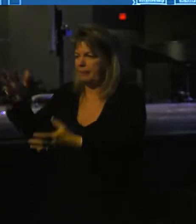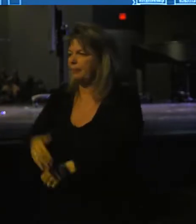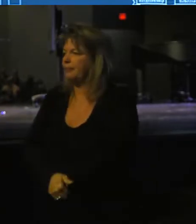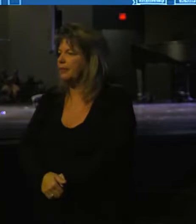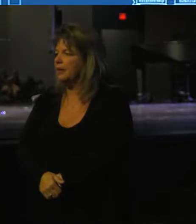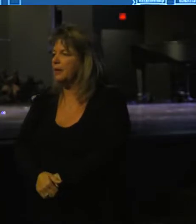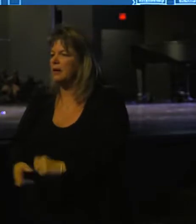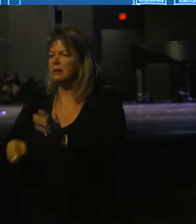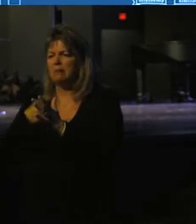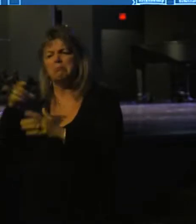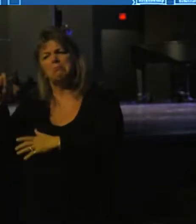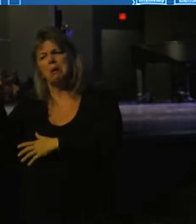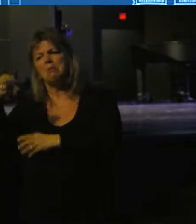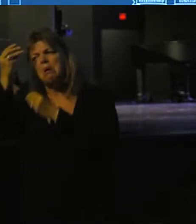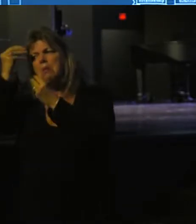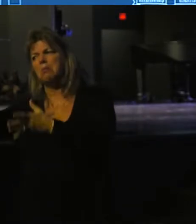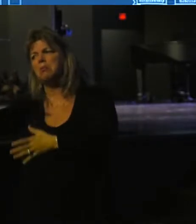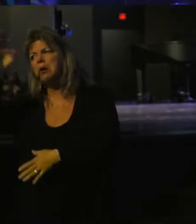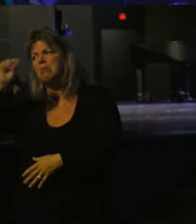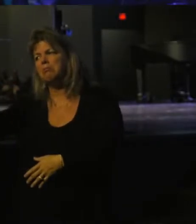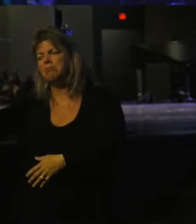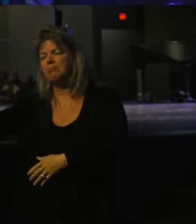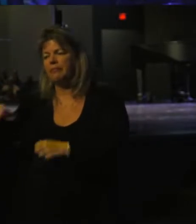Sometimes we'll say, well, yeah, I'm obedient to God.